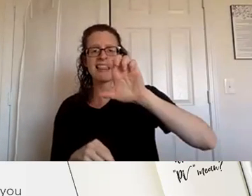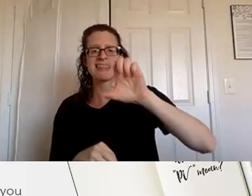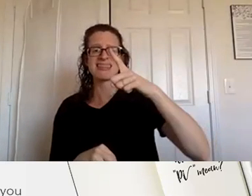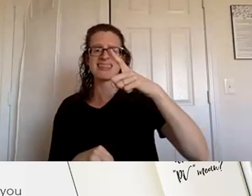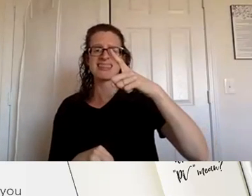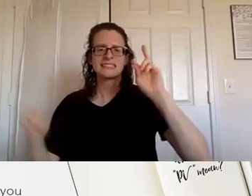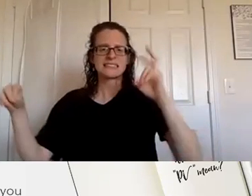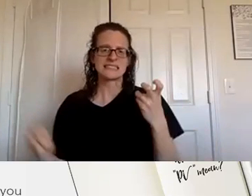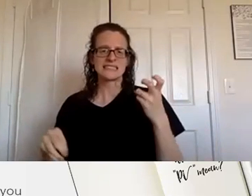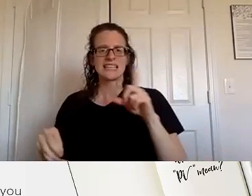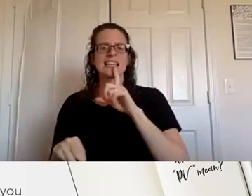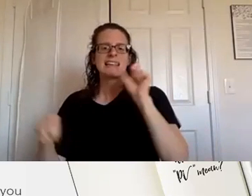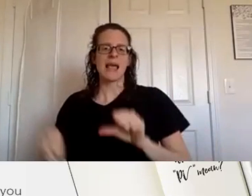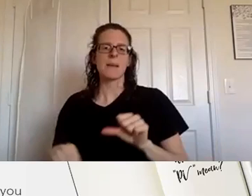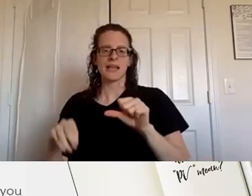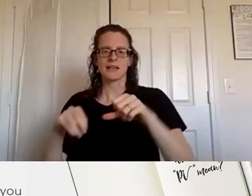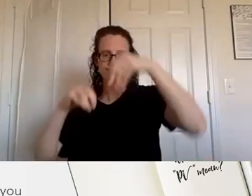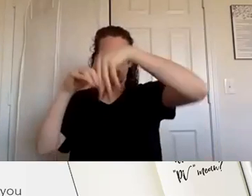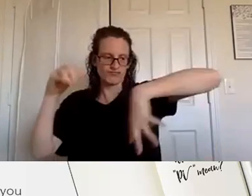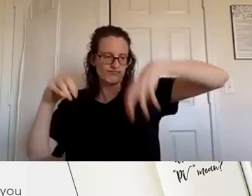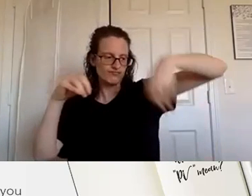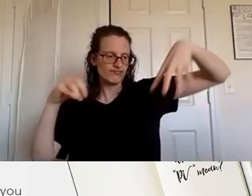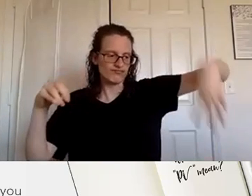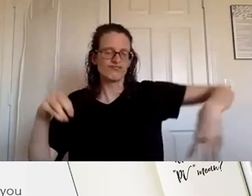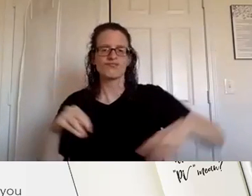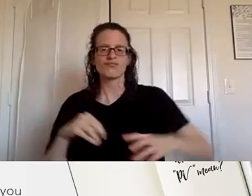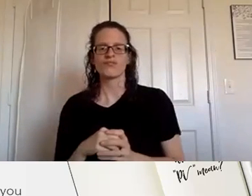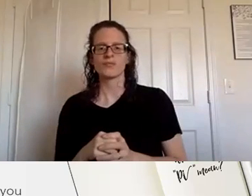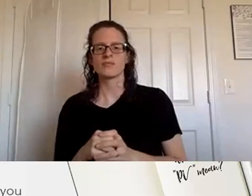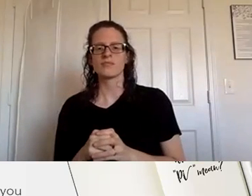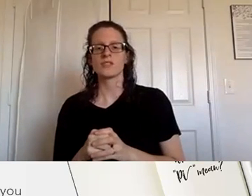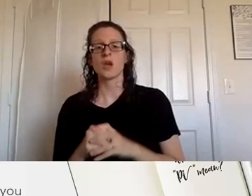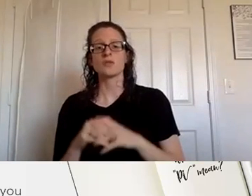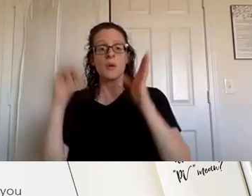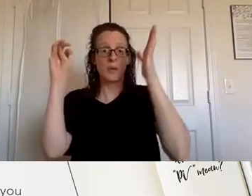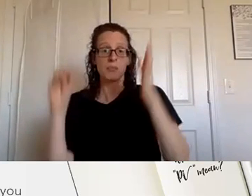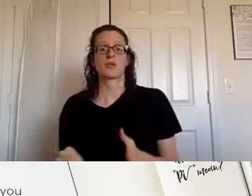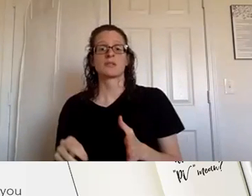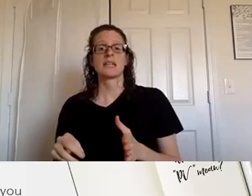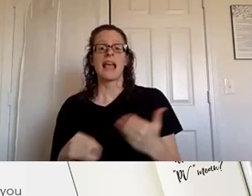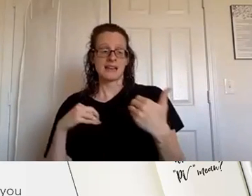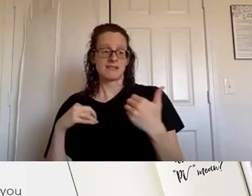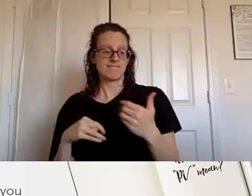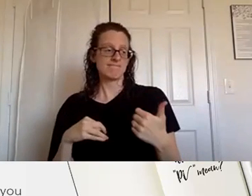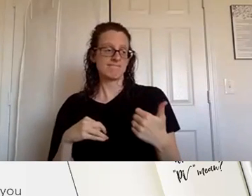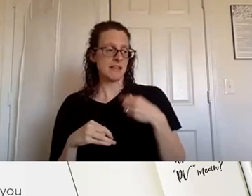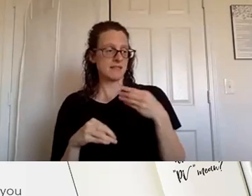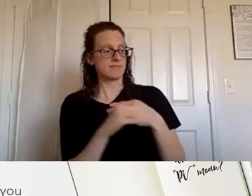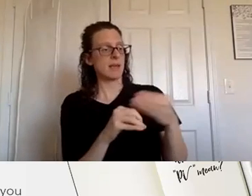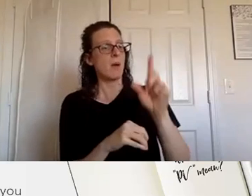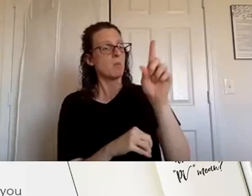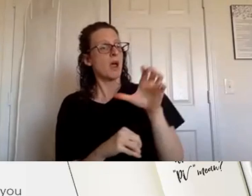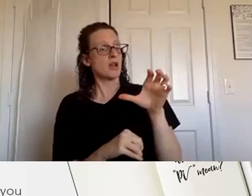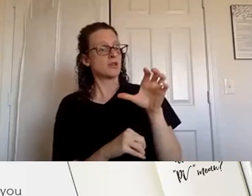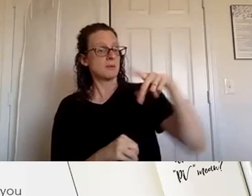um a leg is formed by a distributor who has 100 pv and includes